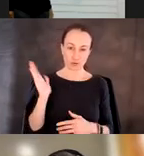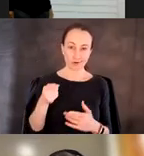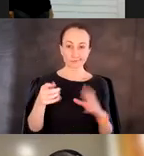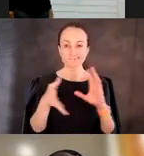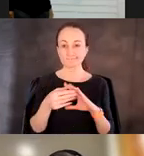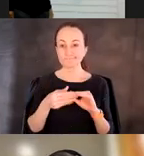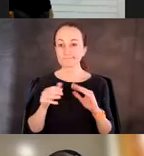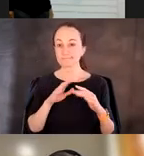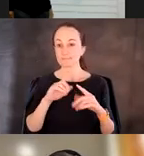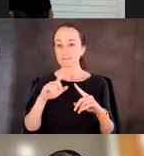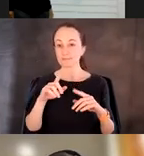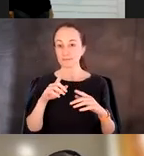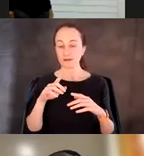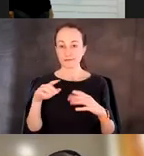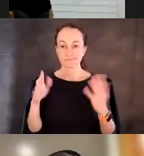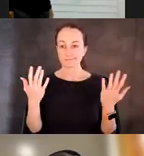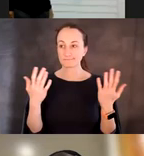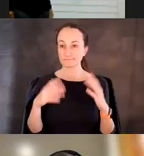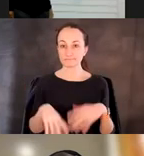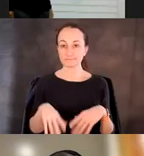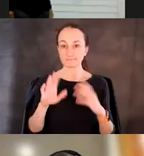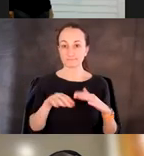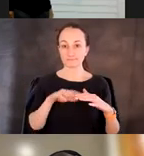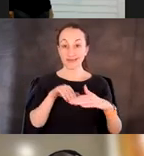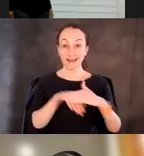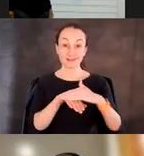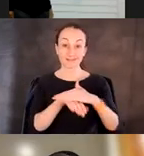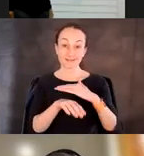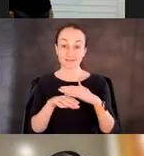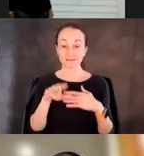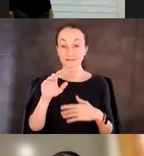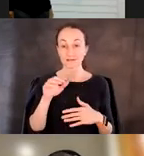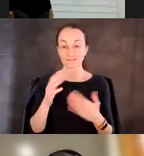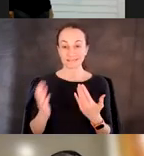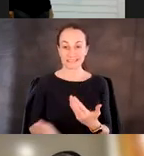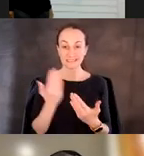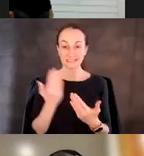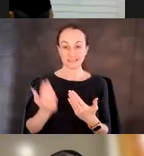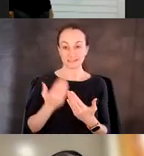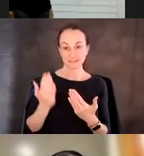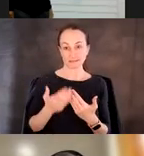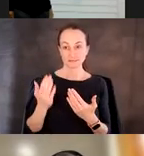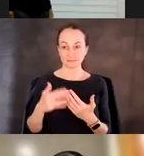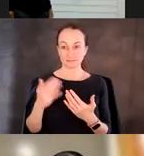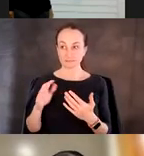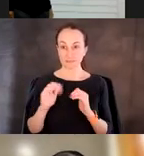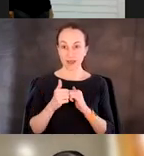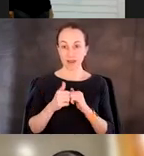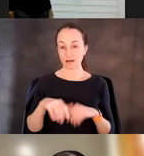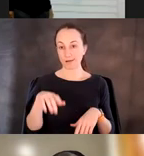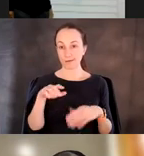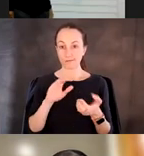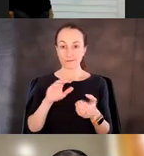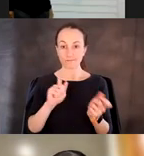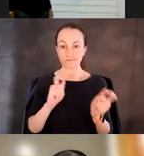of, this access of the, uh, ease with which, um, variants are evolving, uh, and just